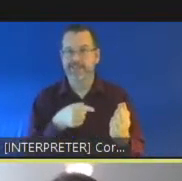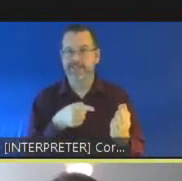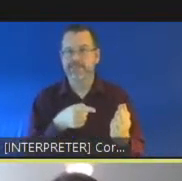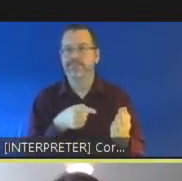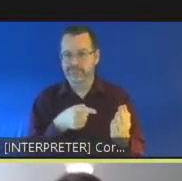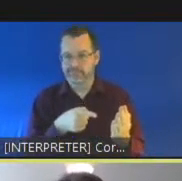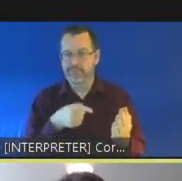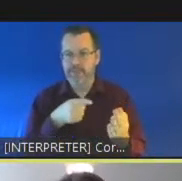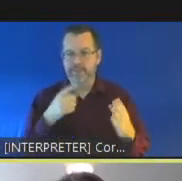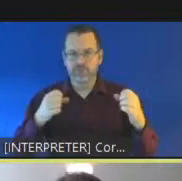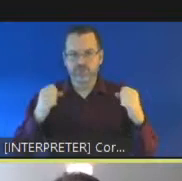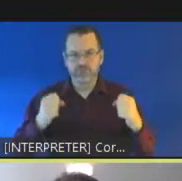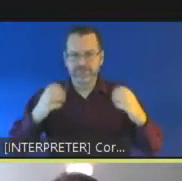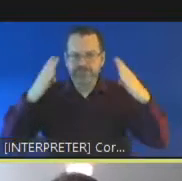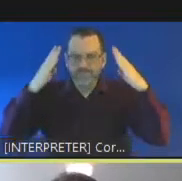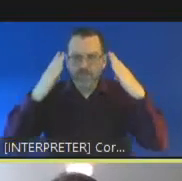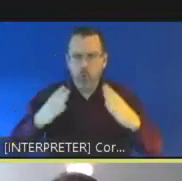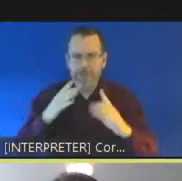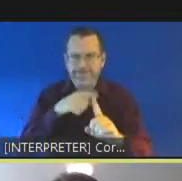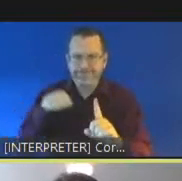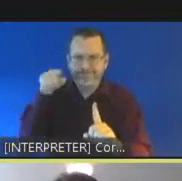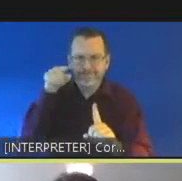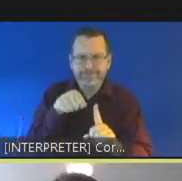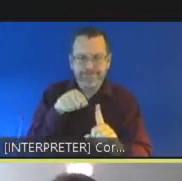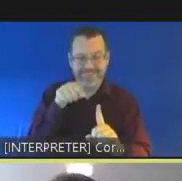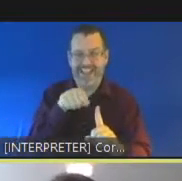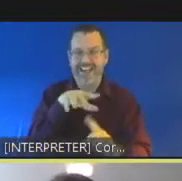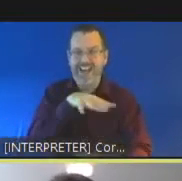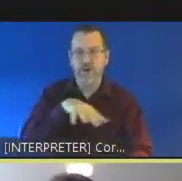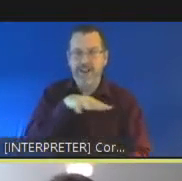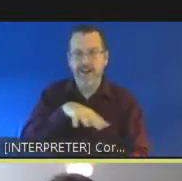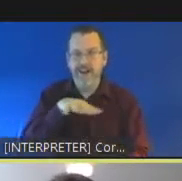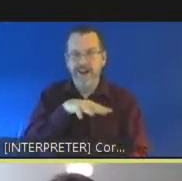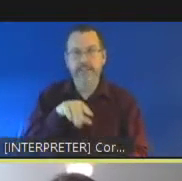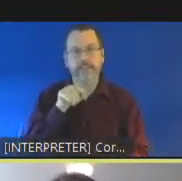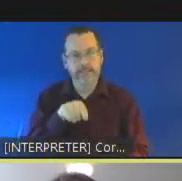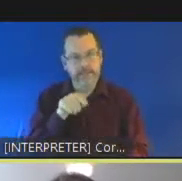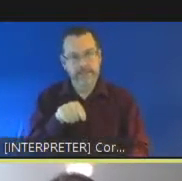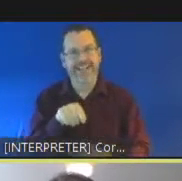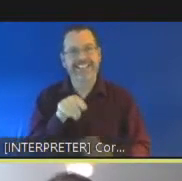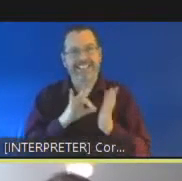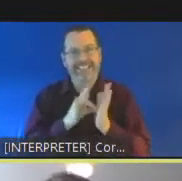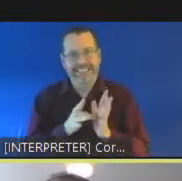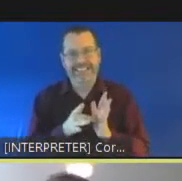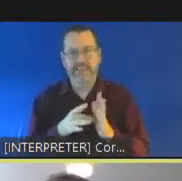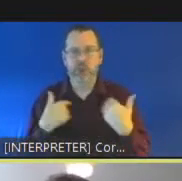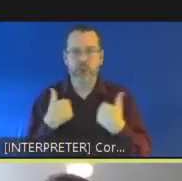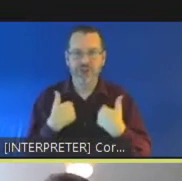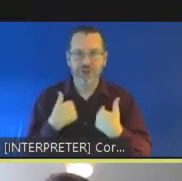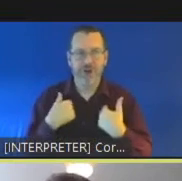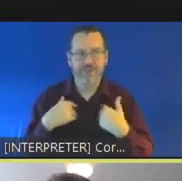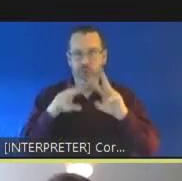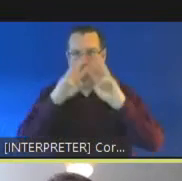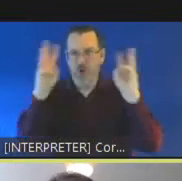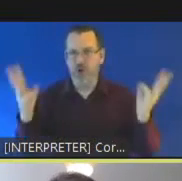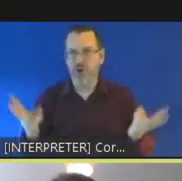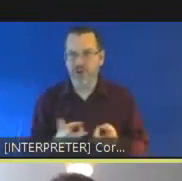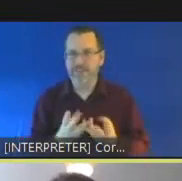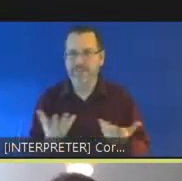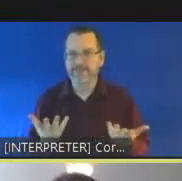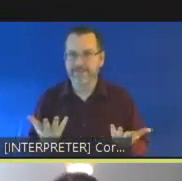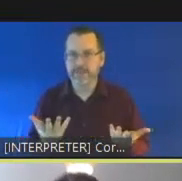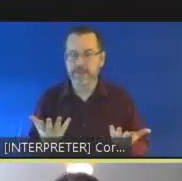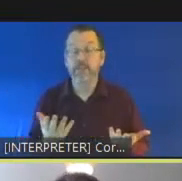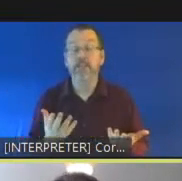um specifically on this issue as a key concern internationally and these global studies have in the past had really